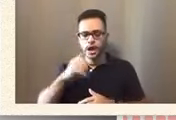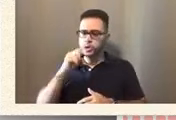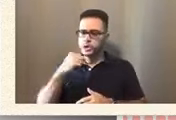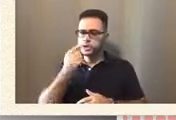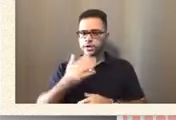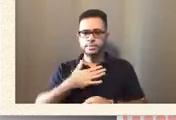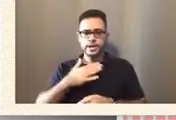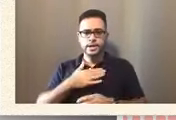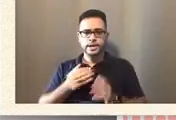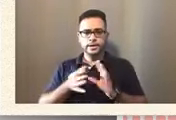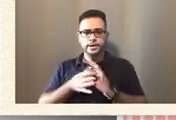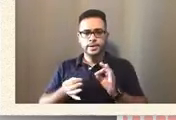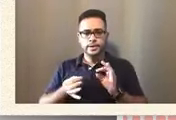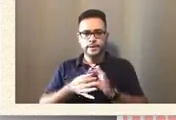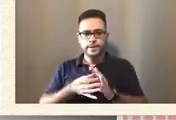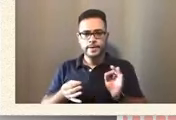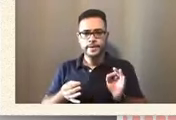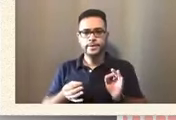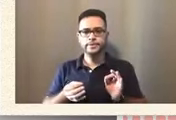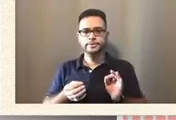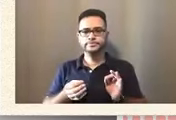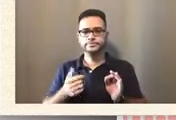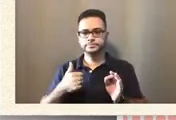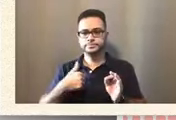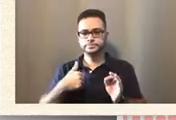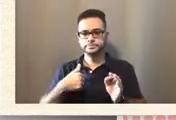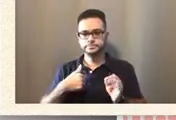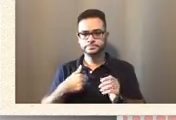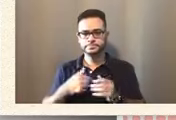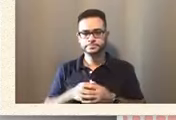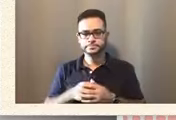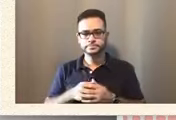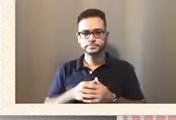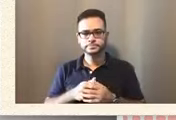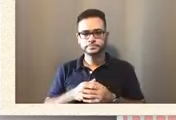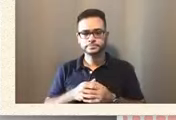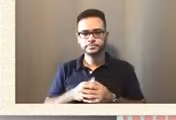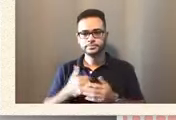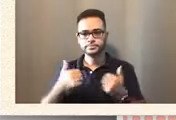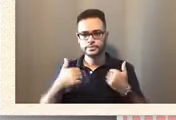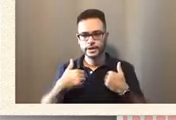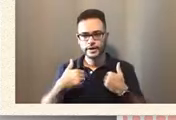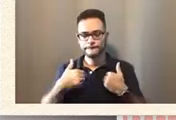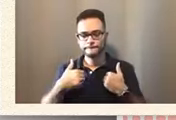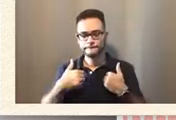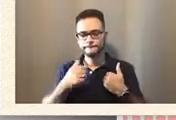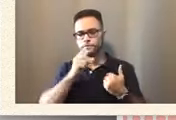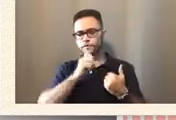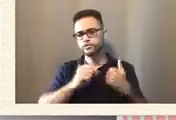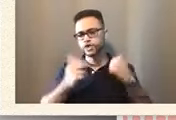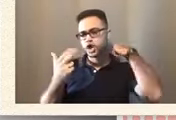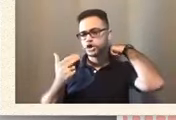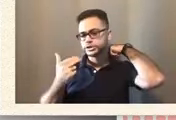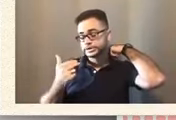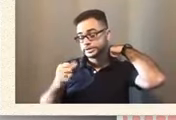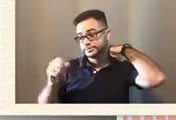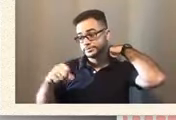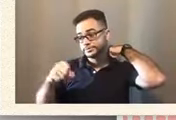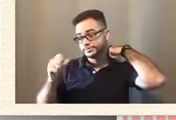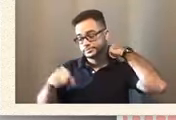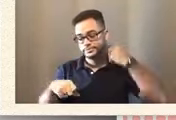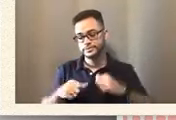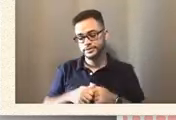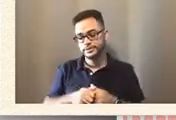I am, of course, Herman, and I have a 13-year-old year. It's a big